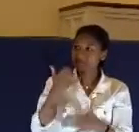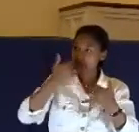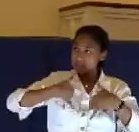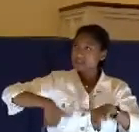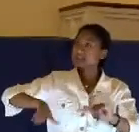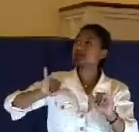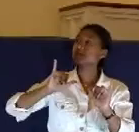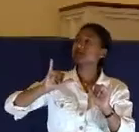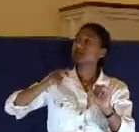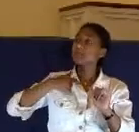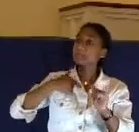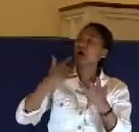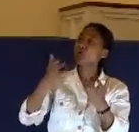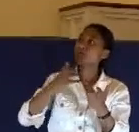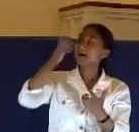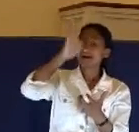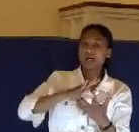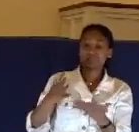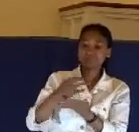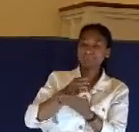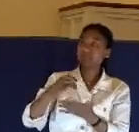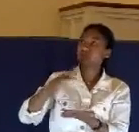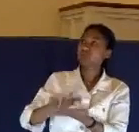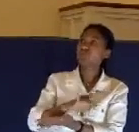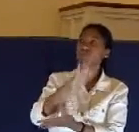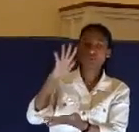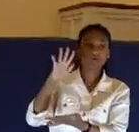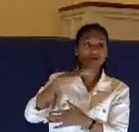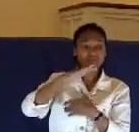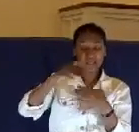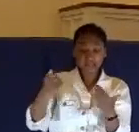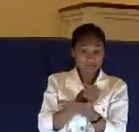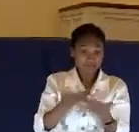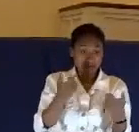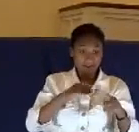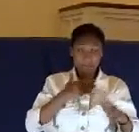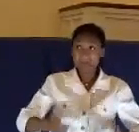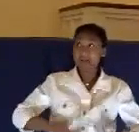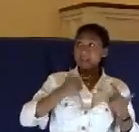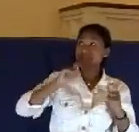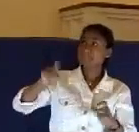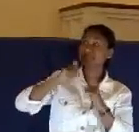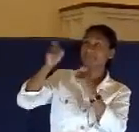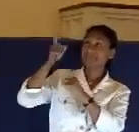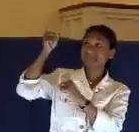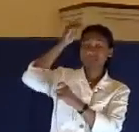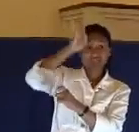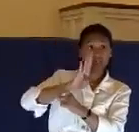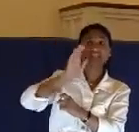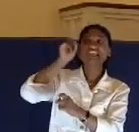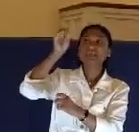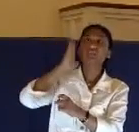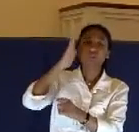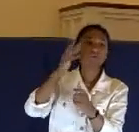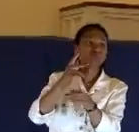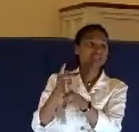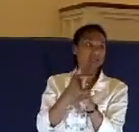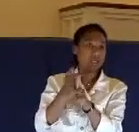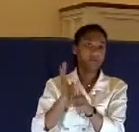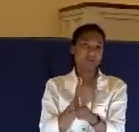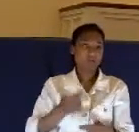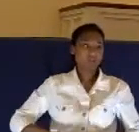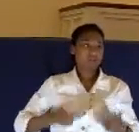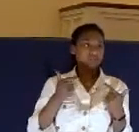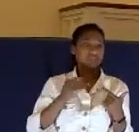glorify God. And I'm going to commit this all to the one who judges righteously. Knowing that one day he'll take care of it. We